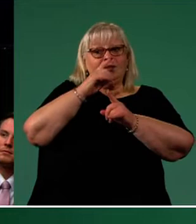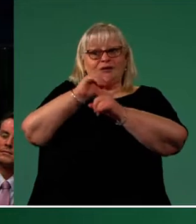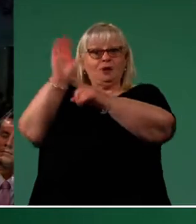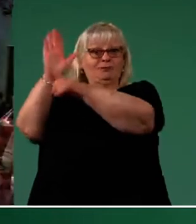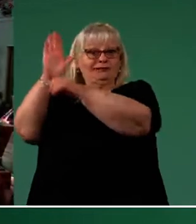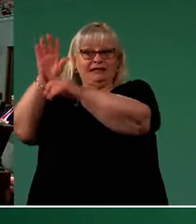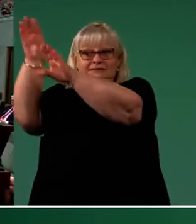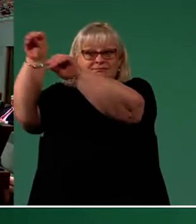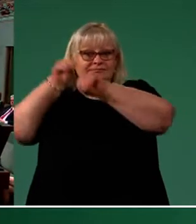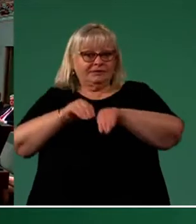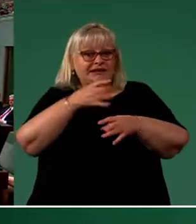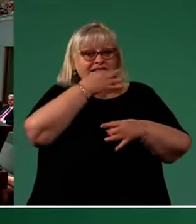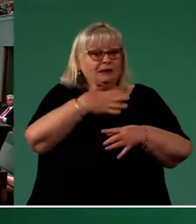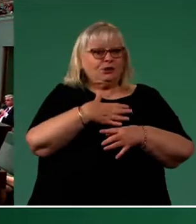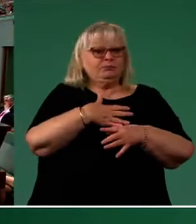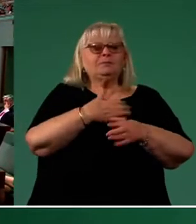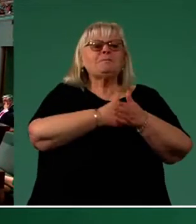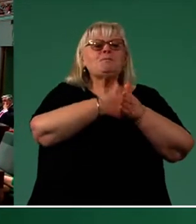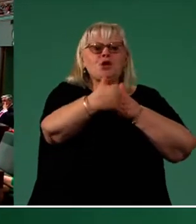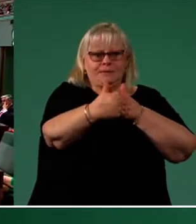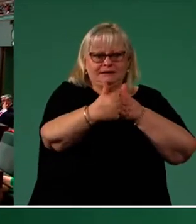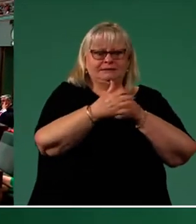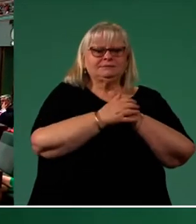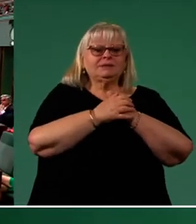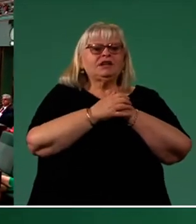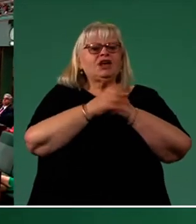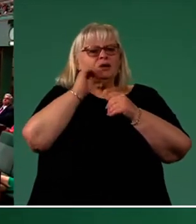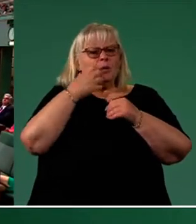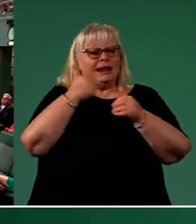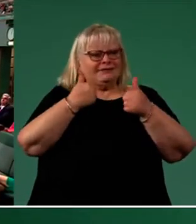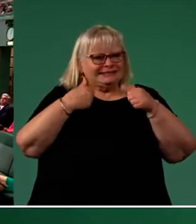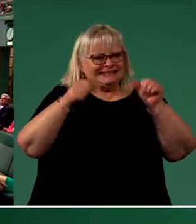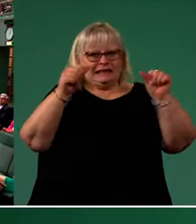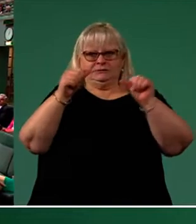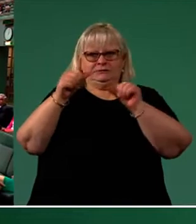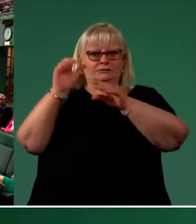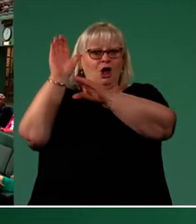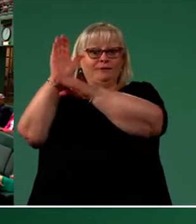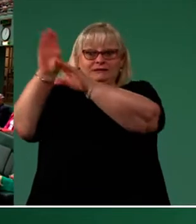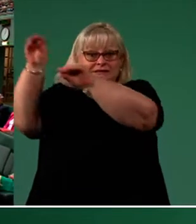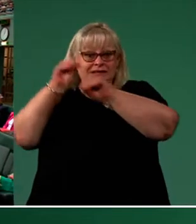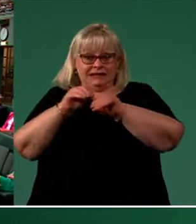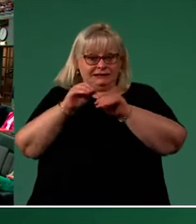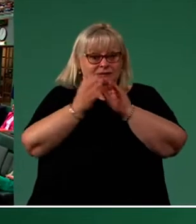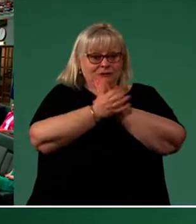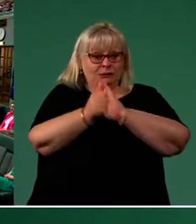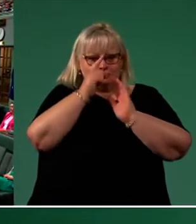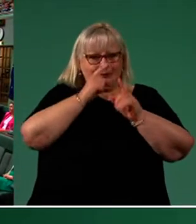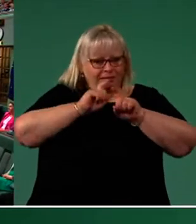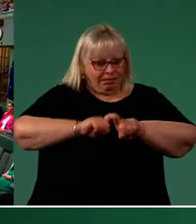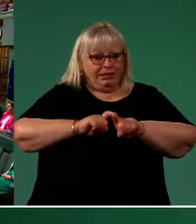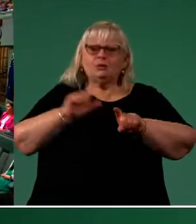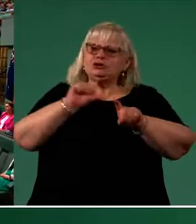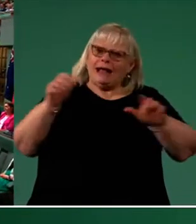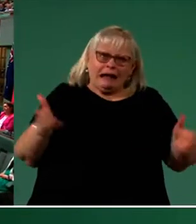The Australian economic miracle was built on the back of successful, skilled and permanent migration. We should encourage workers to come